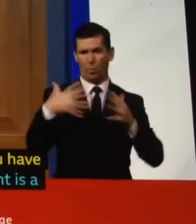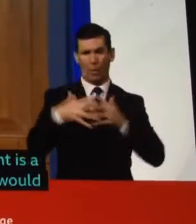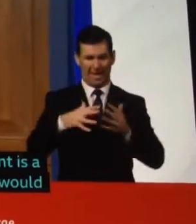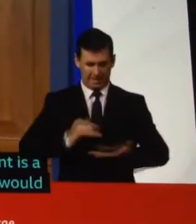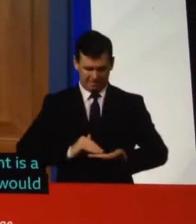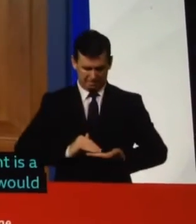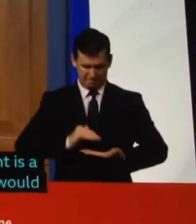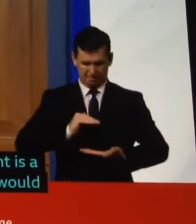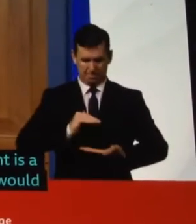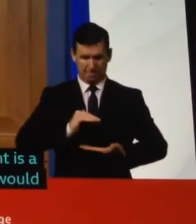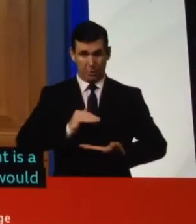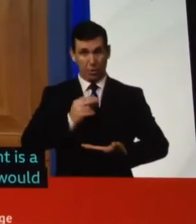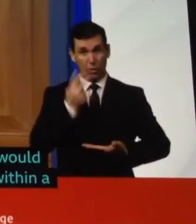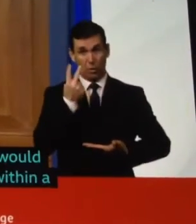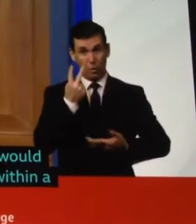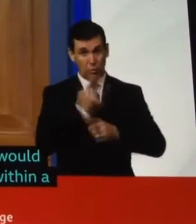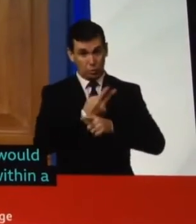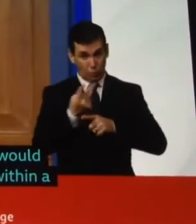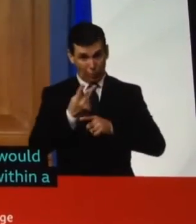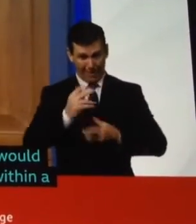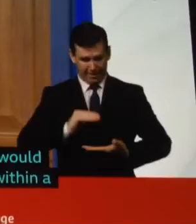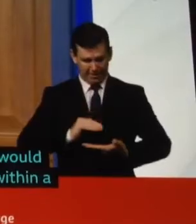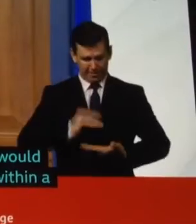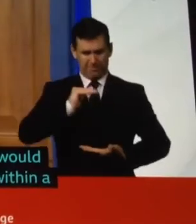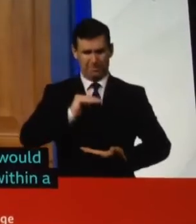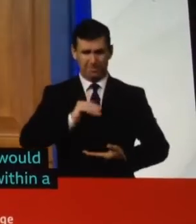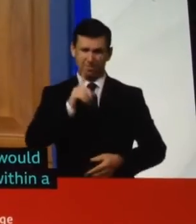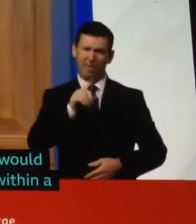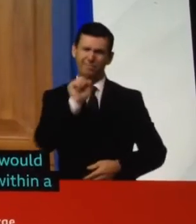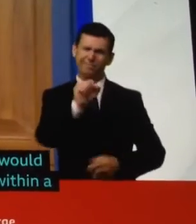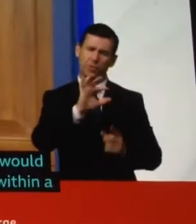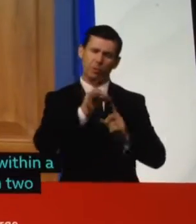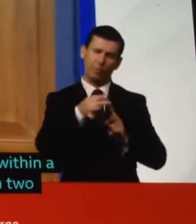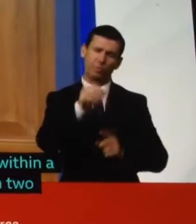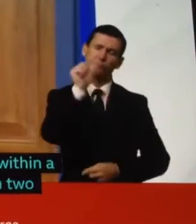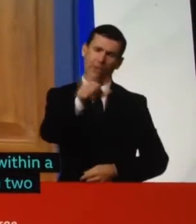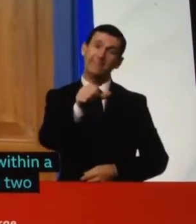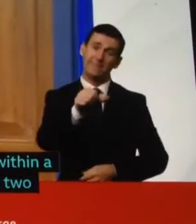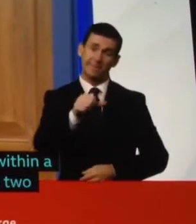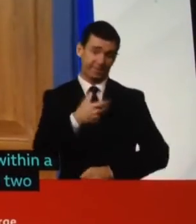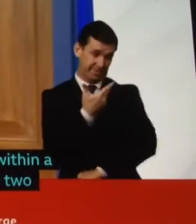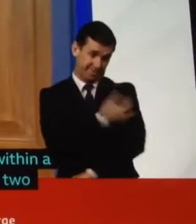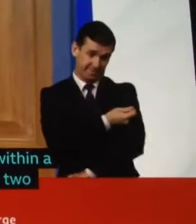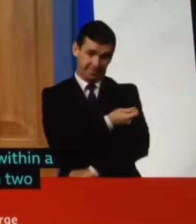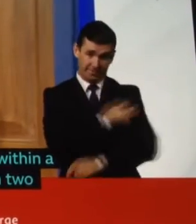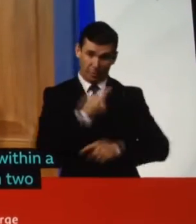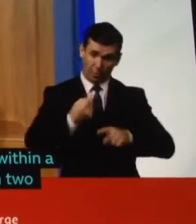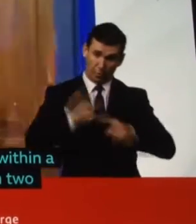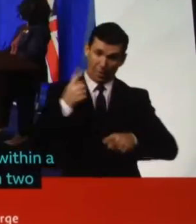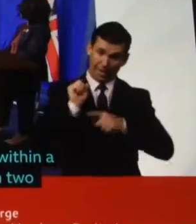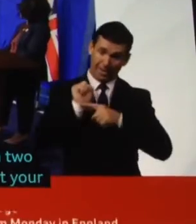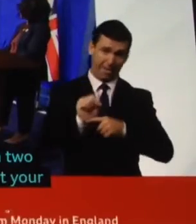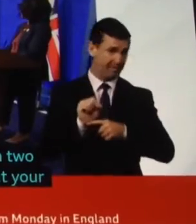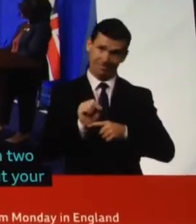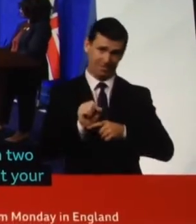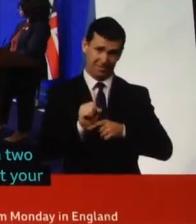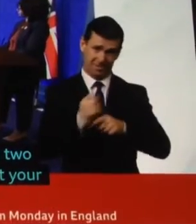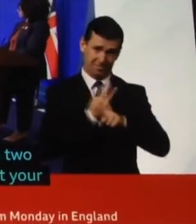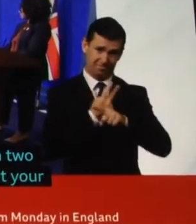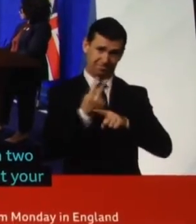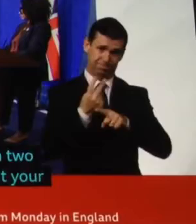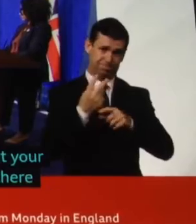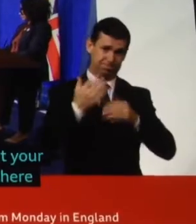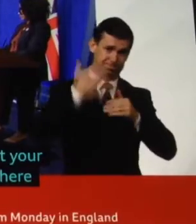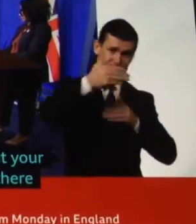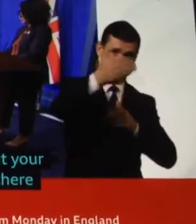and quite a bit within two. So it's a bit quicker. But your general point, which is, of course, there's going to be a delay, is a fair one. It's just probably slightly less than you were